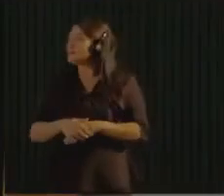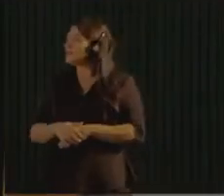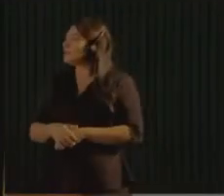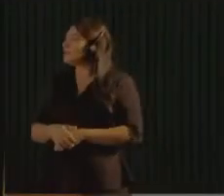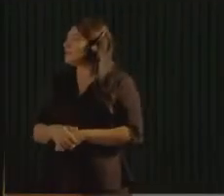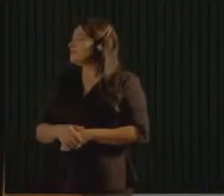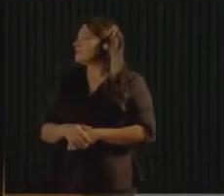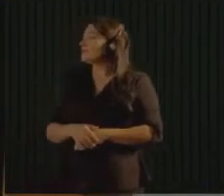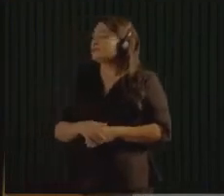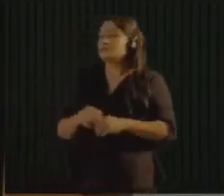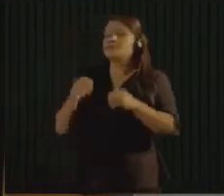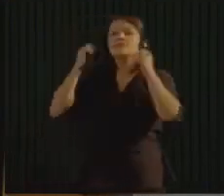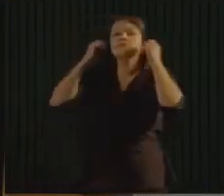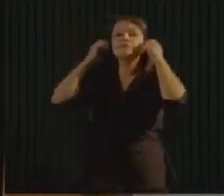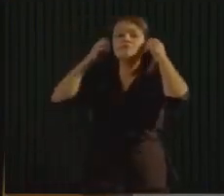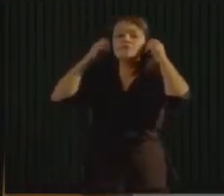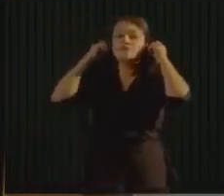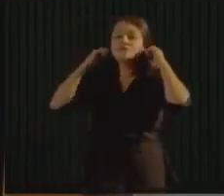We are here to thank you.